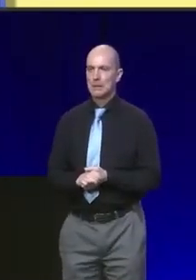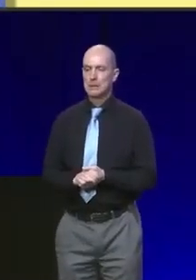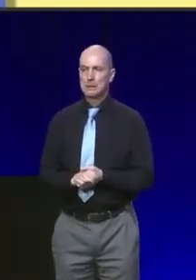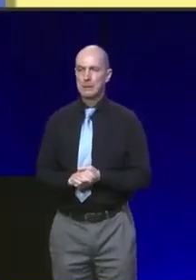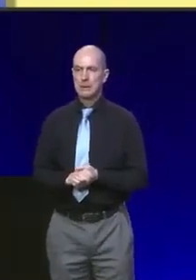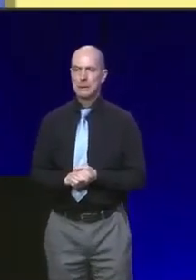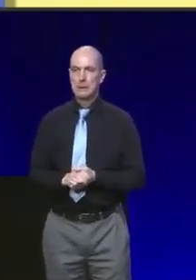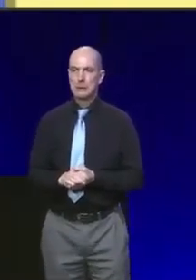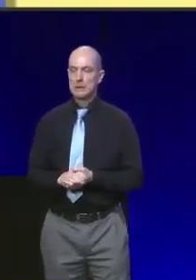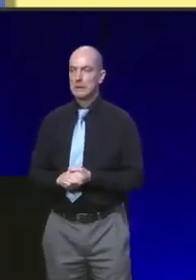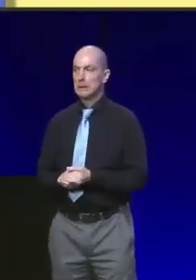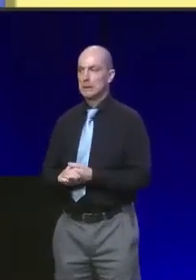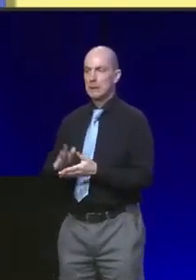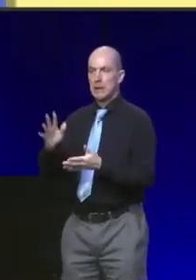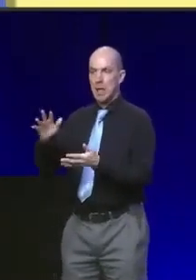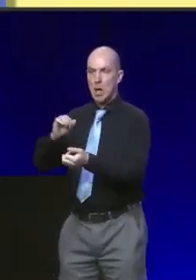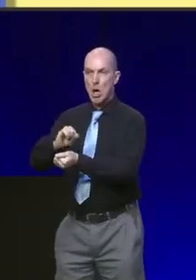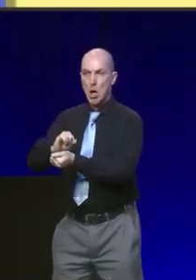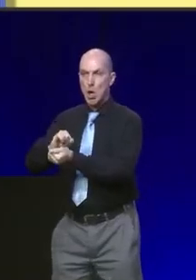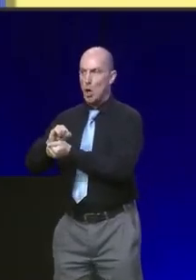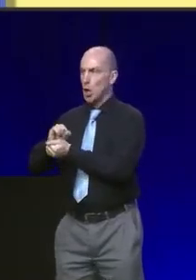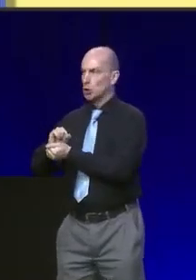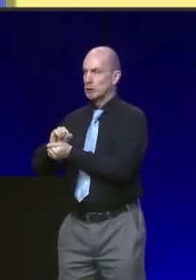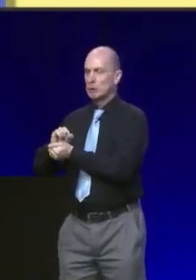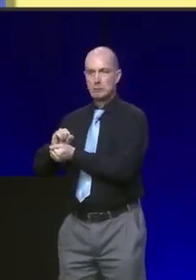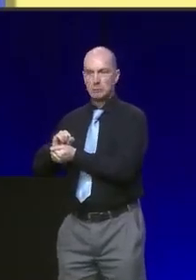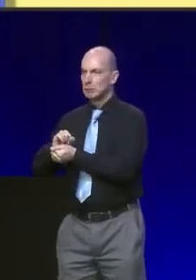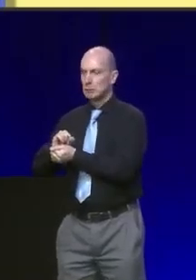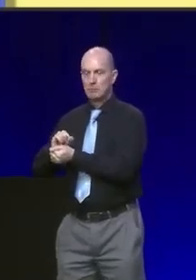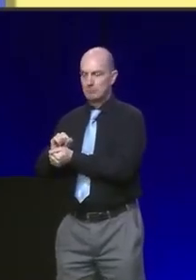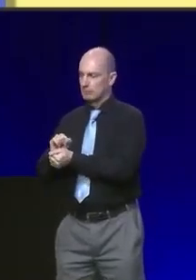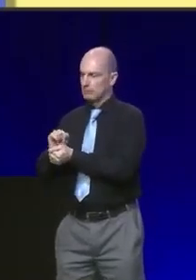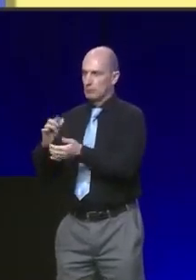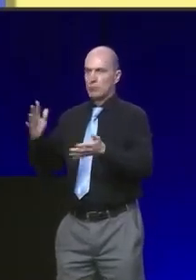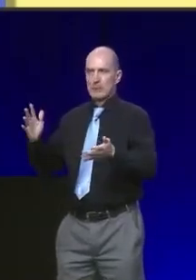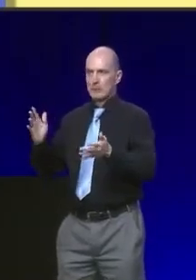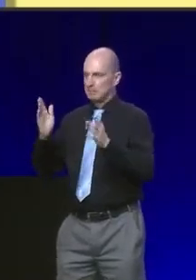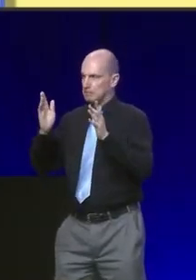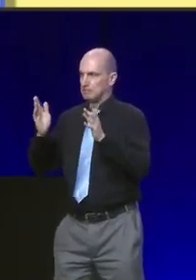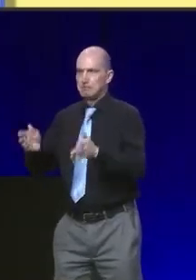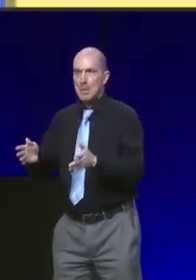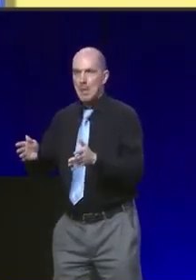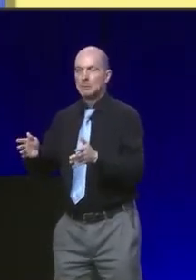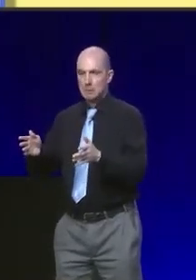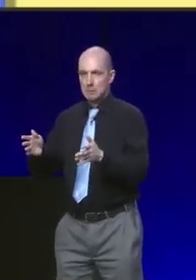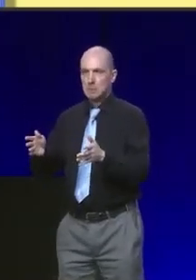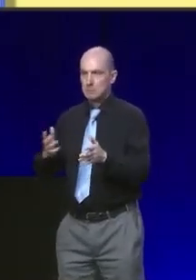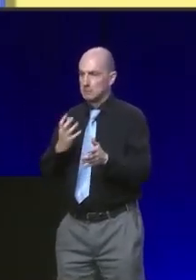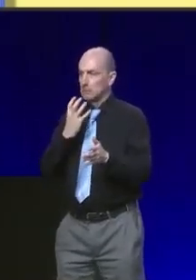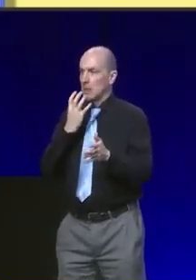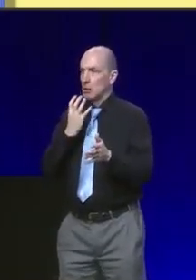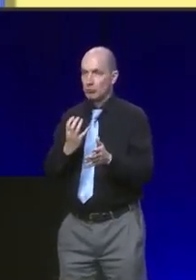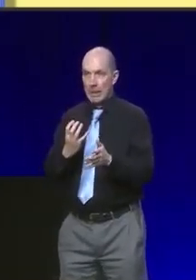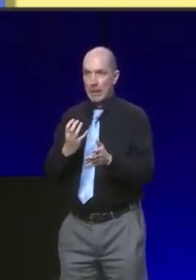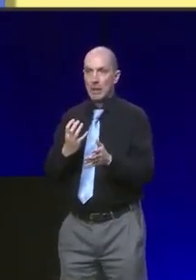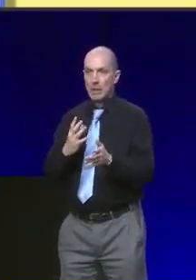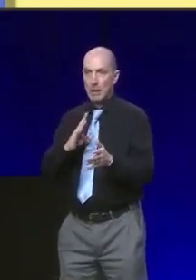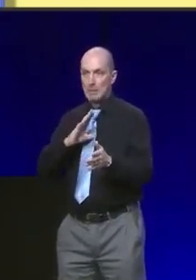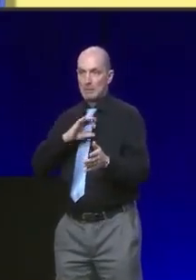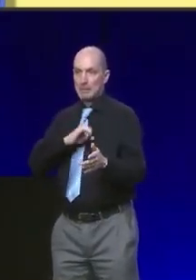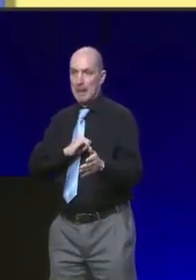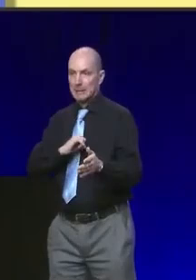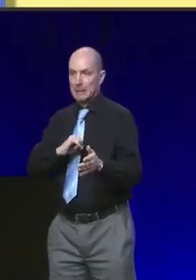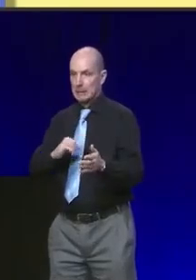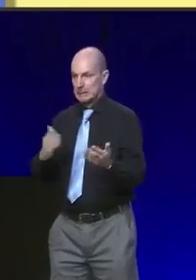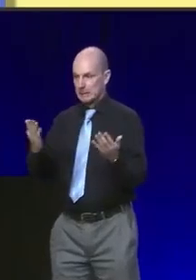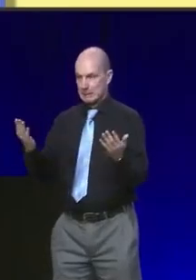All hostages must be returned. Israelis and Palestinians must be able to live in peace. And